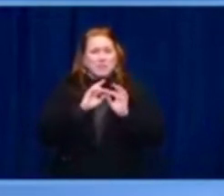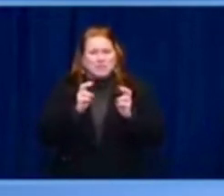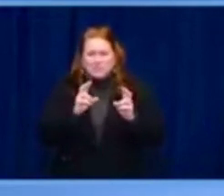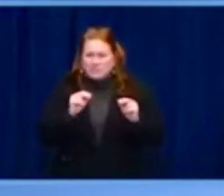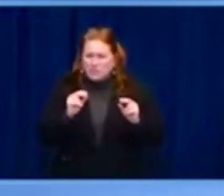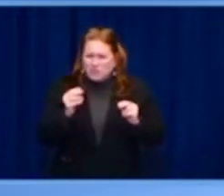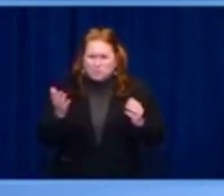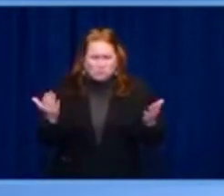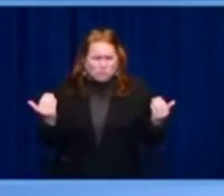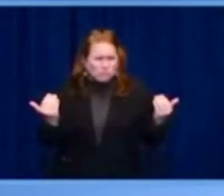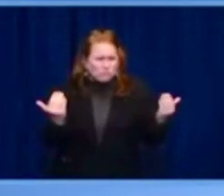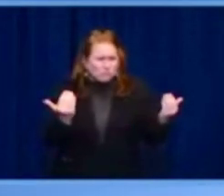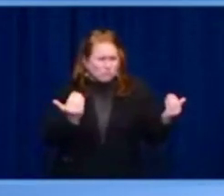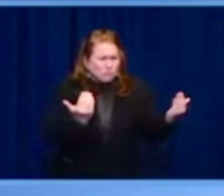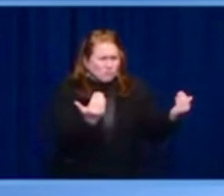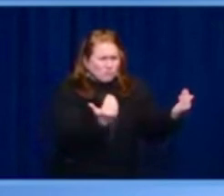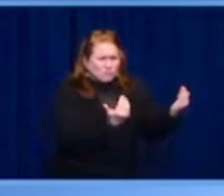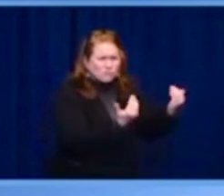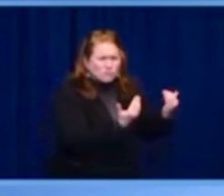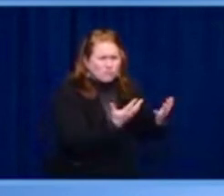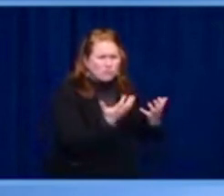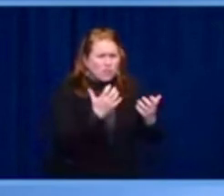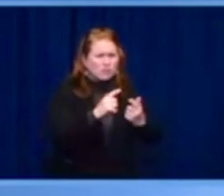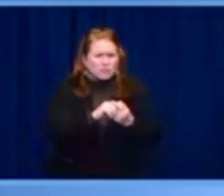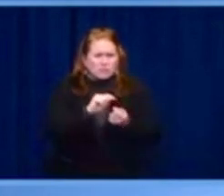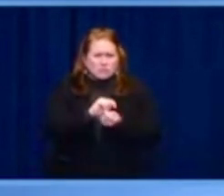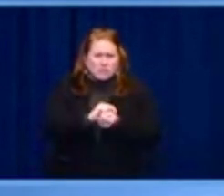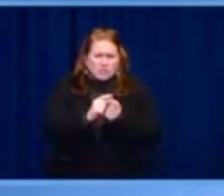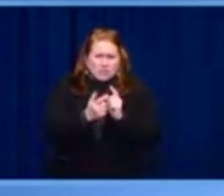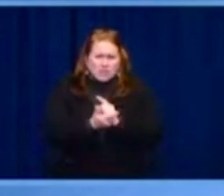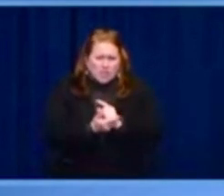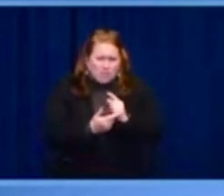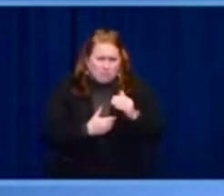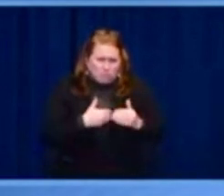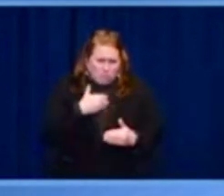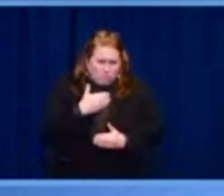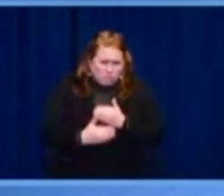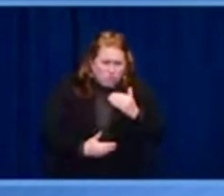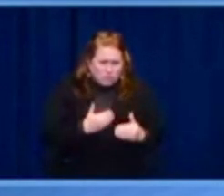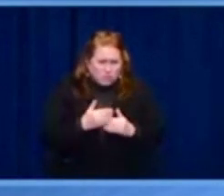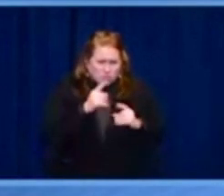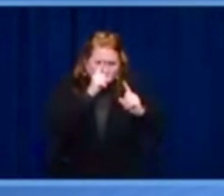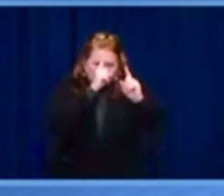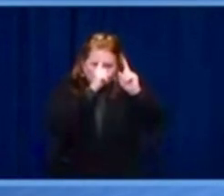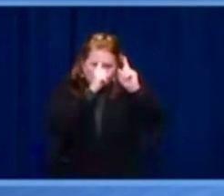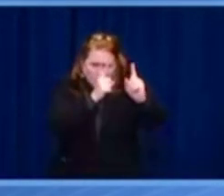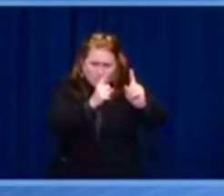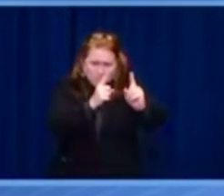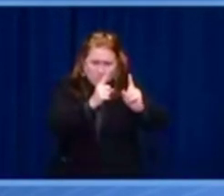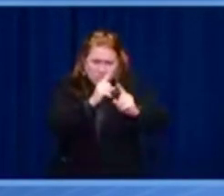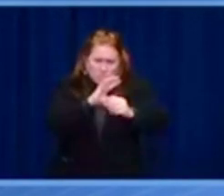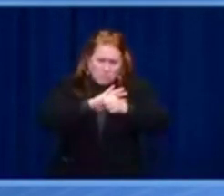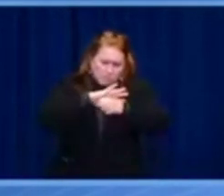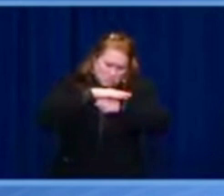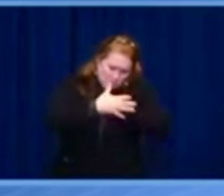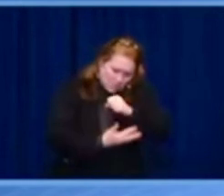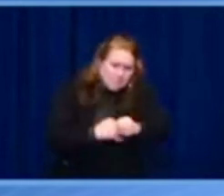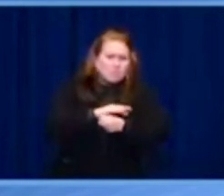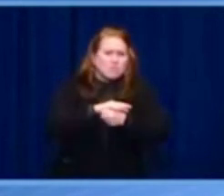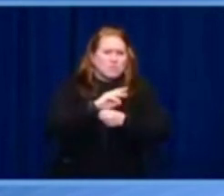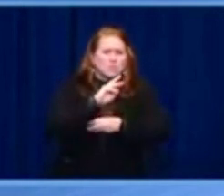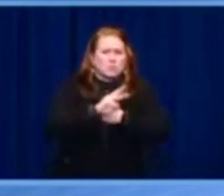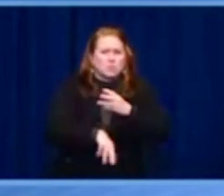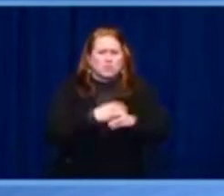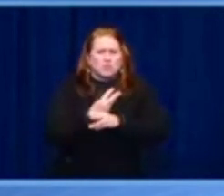this year we can say there's a different story to tell. Thanks to the commitment, thanks to the commitment of leaders and global are